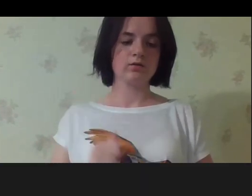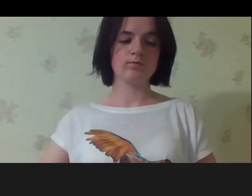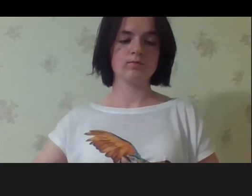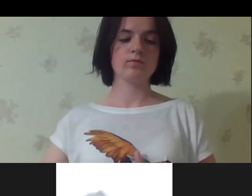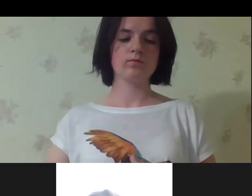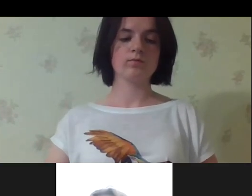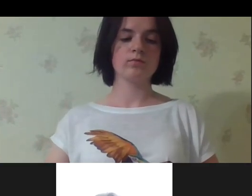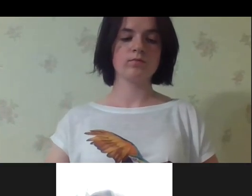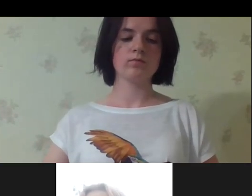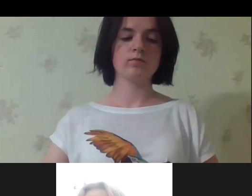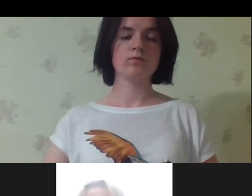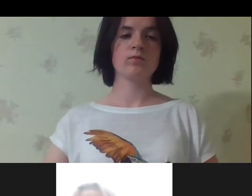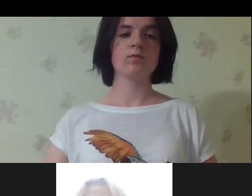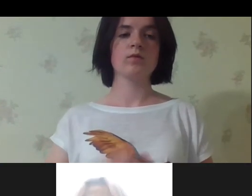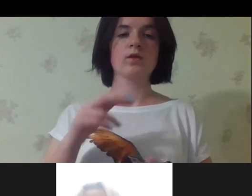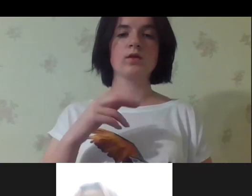Thank you, Rena.